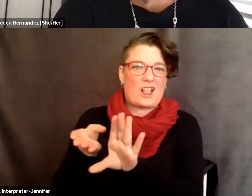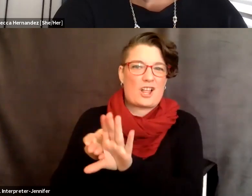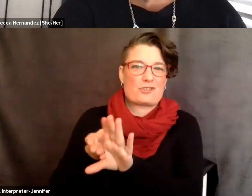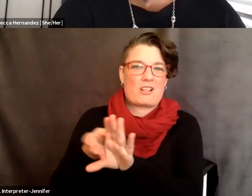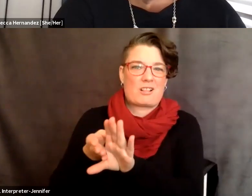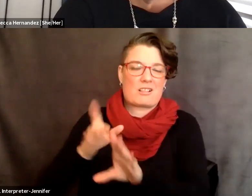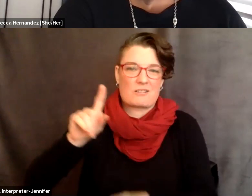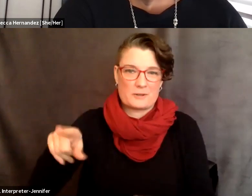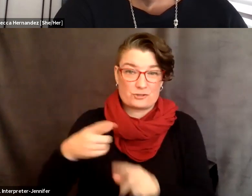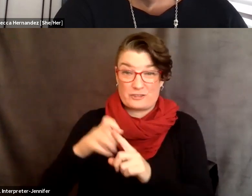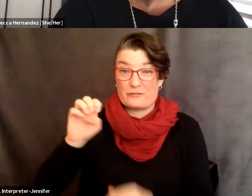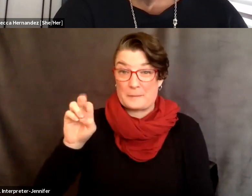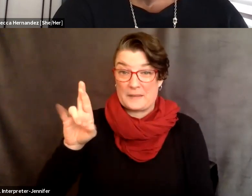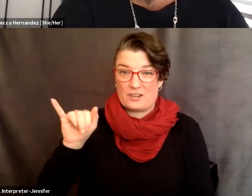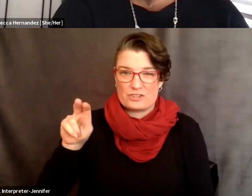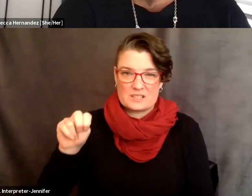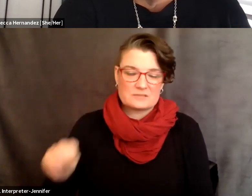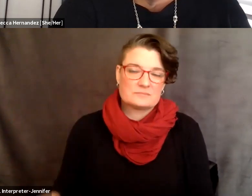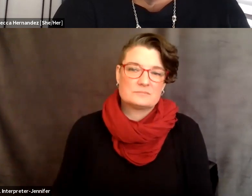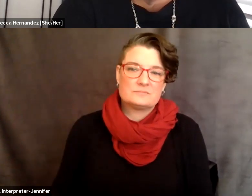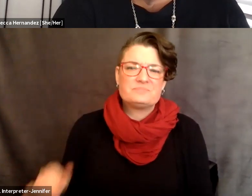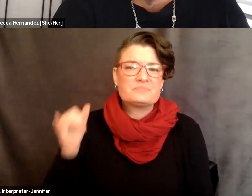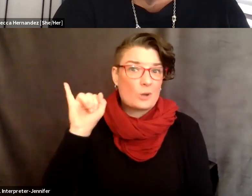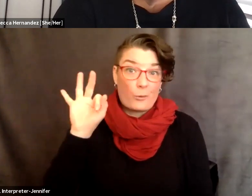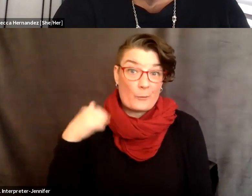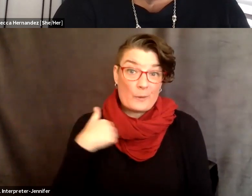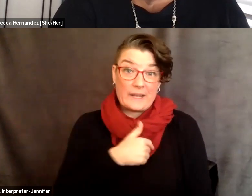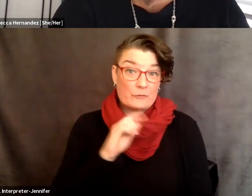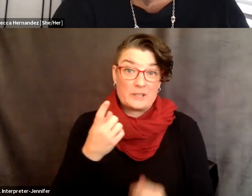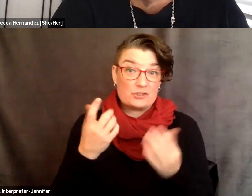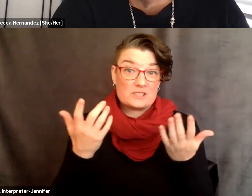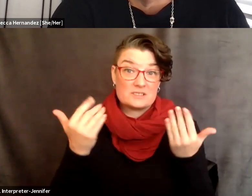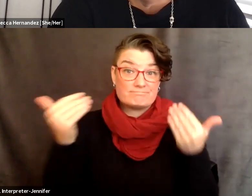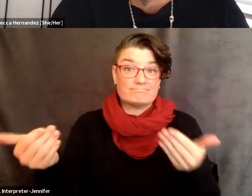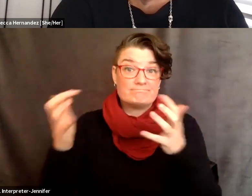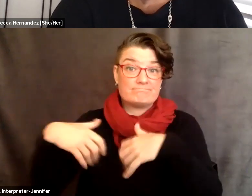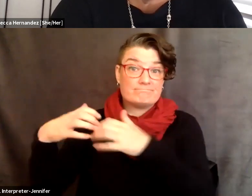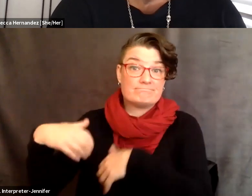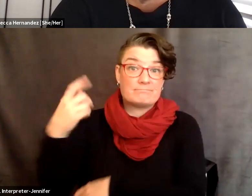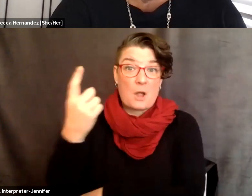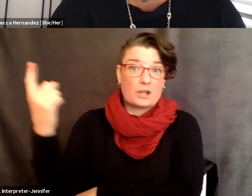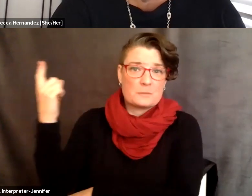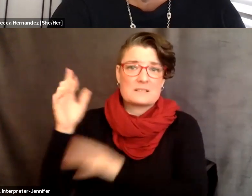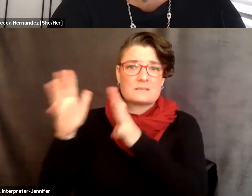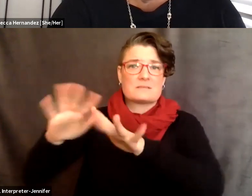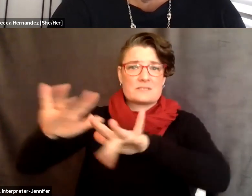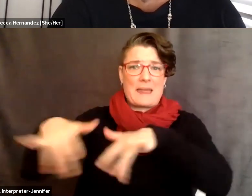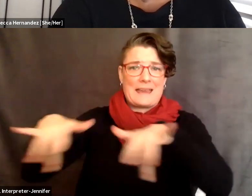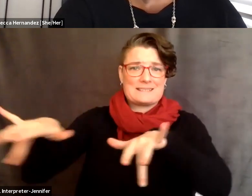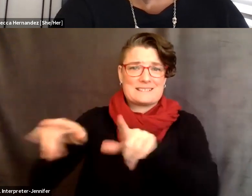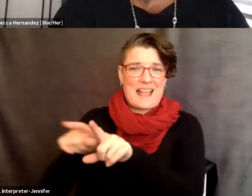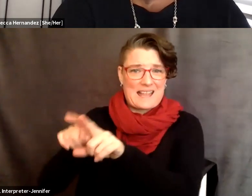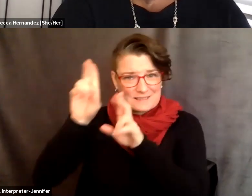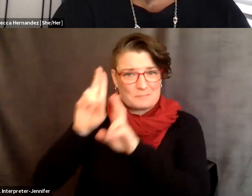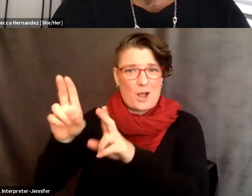psychological question from Aaron is, um, what if we just moved to remove monuments and let there be space as a monument, right?